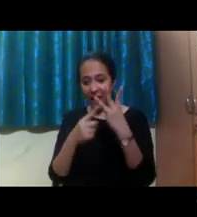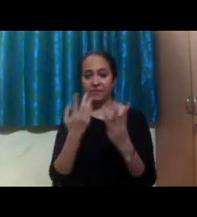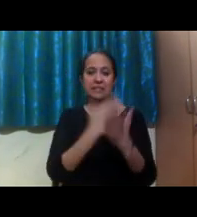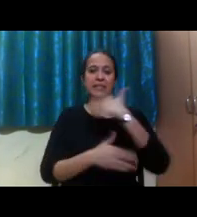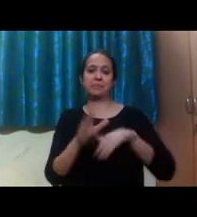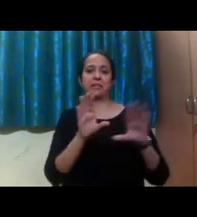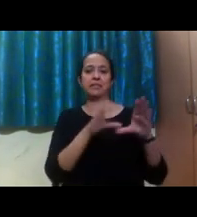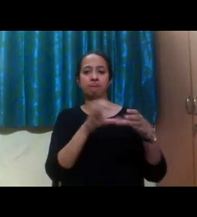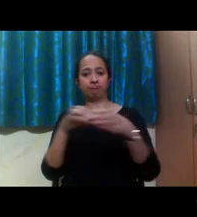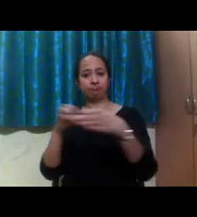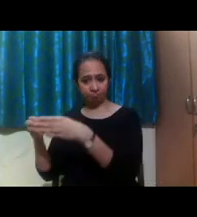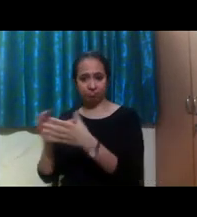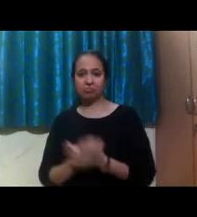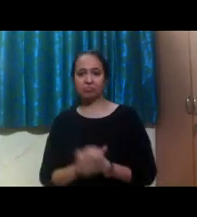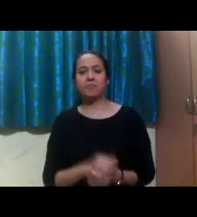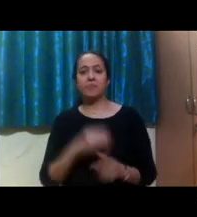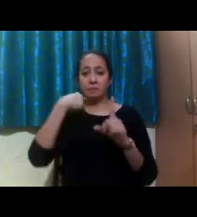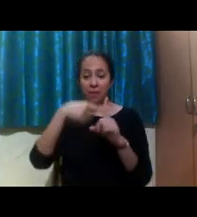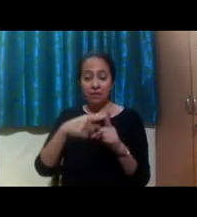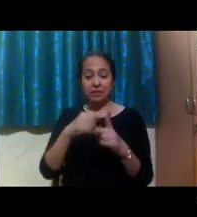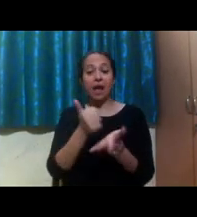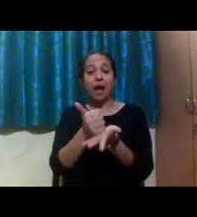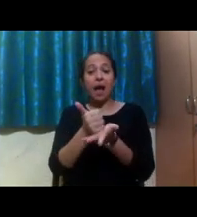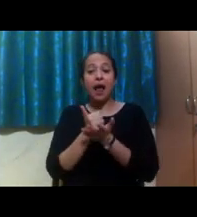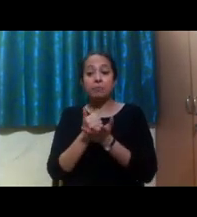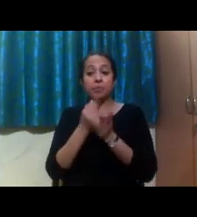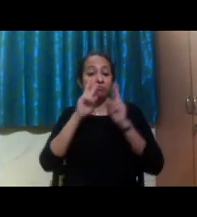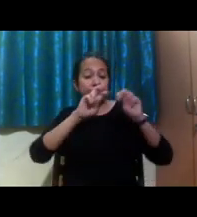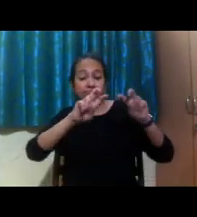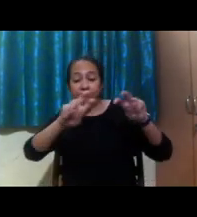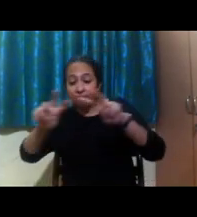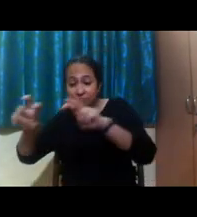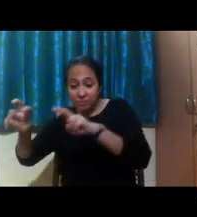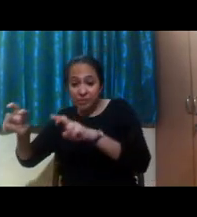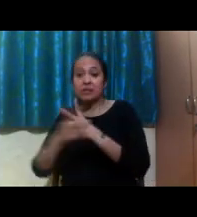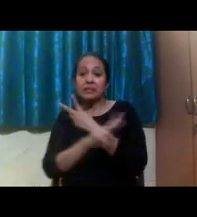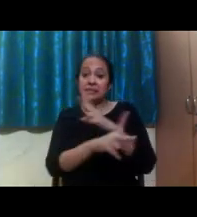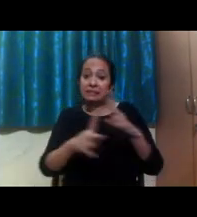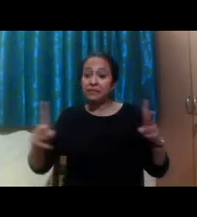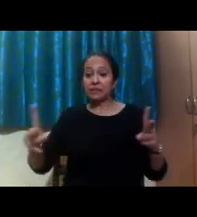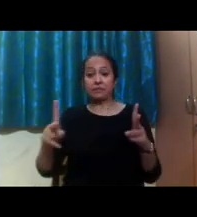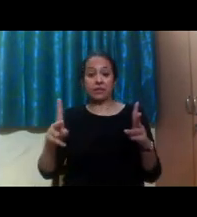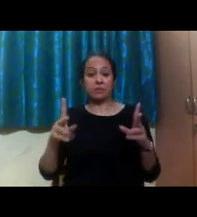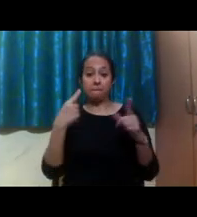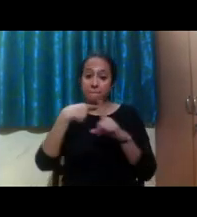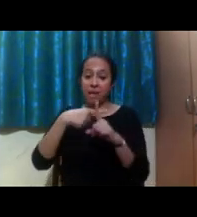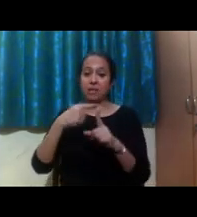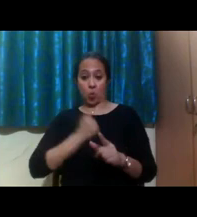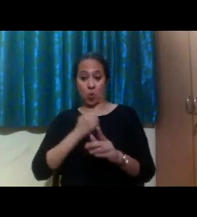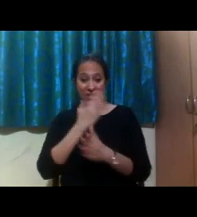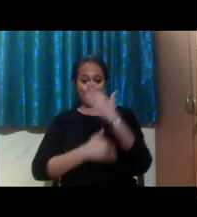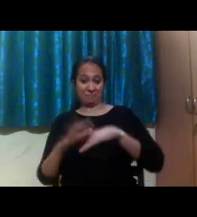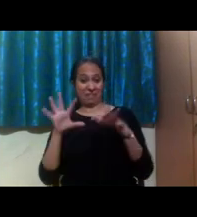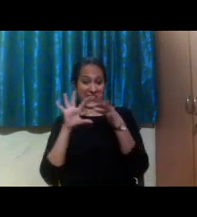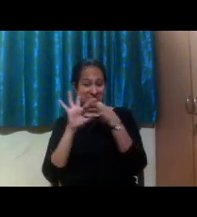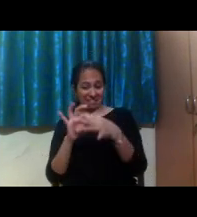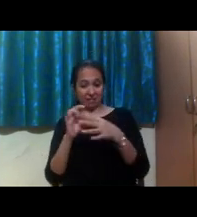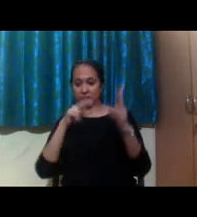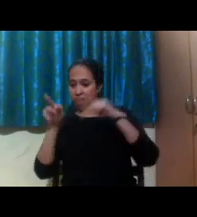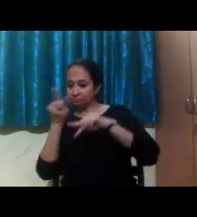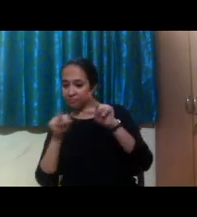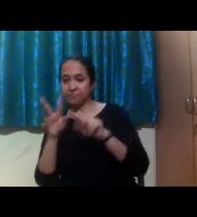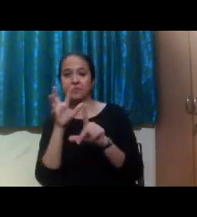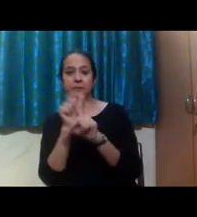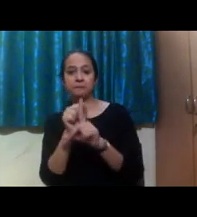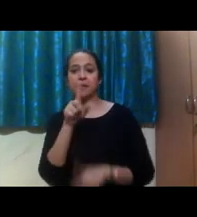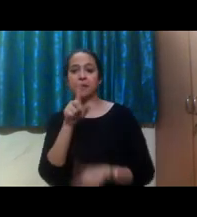And it's also helpful to search for scholarships related specifically to your disability. So for example, here at our university, we have